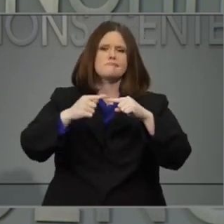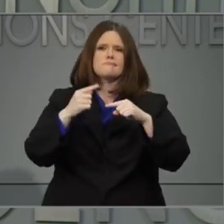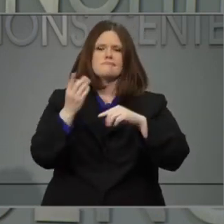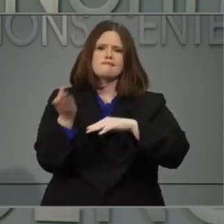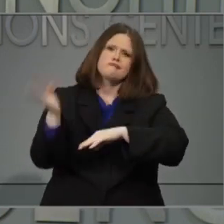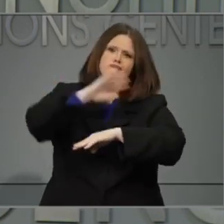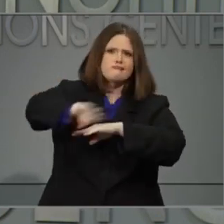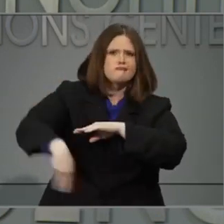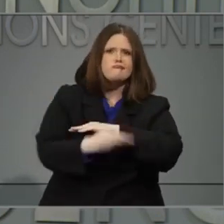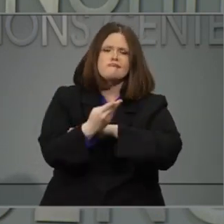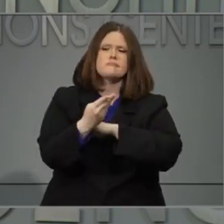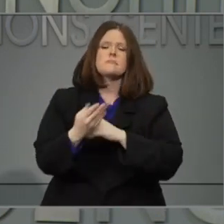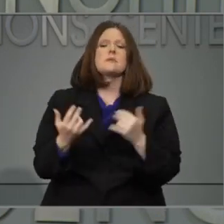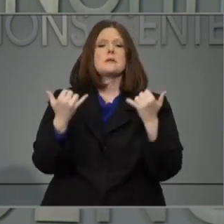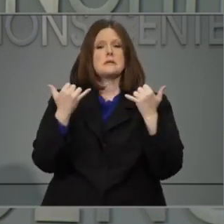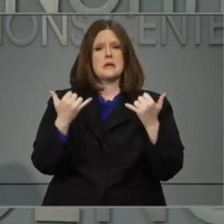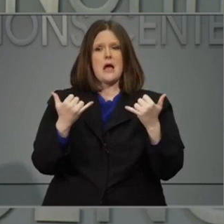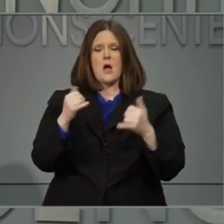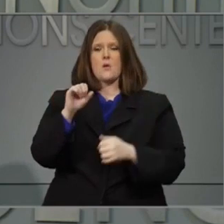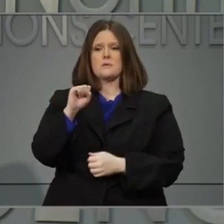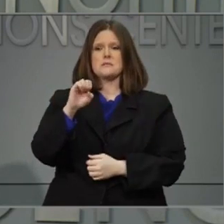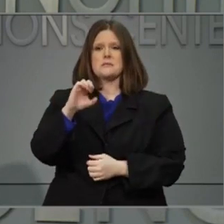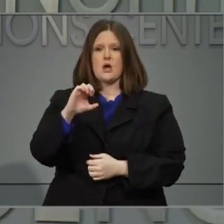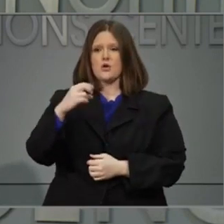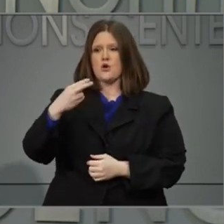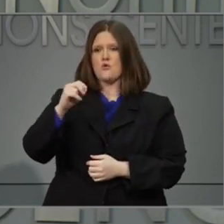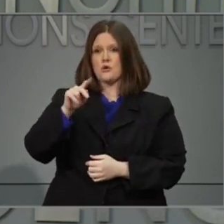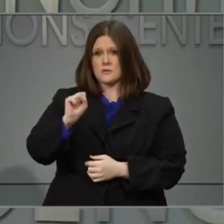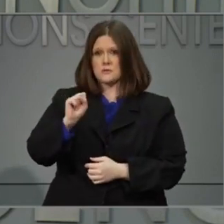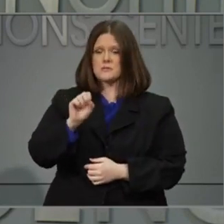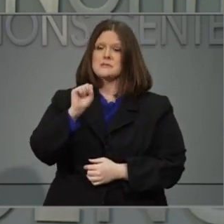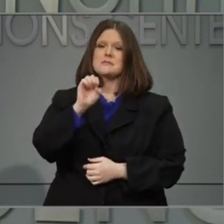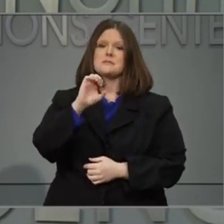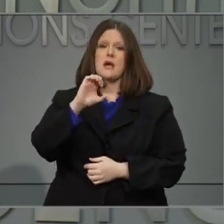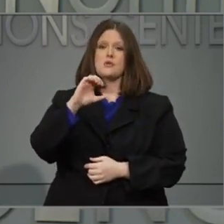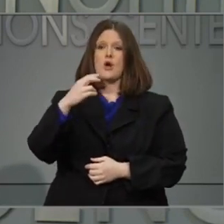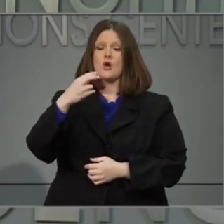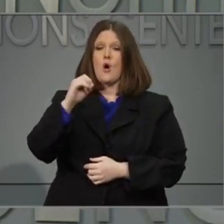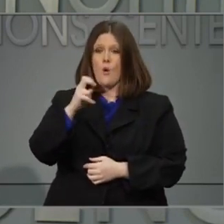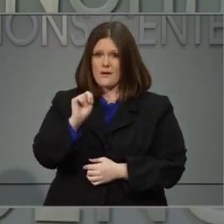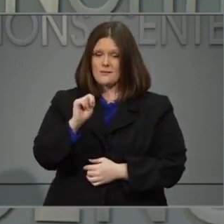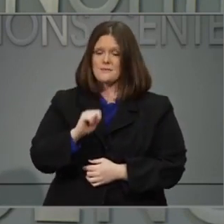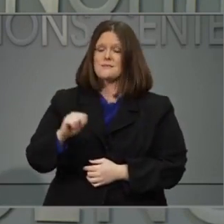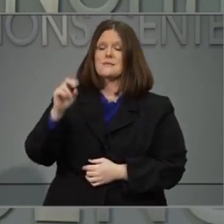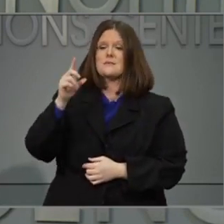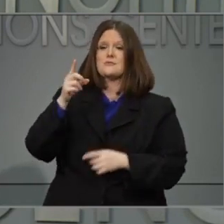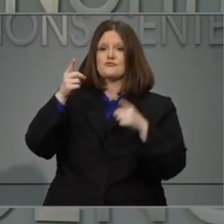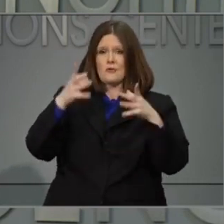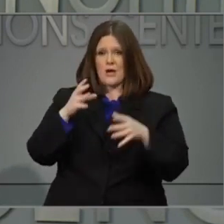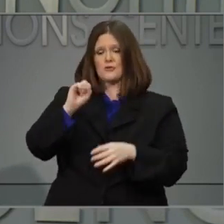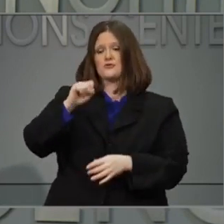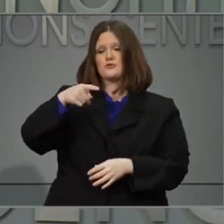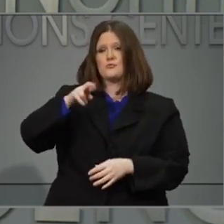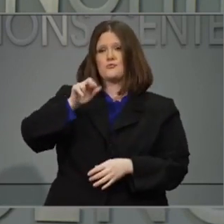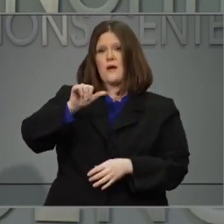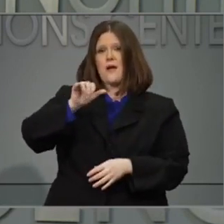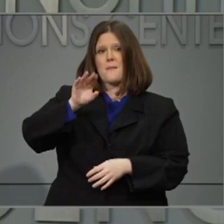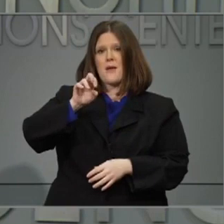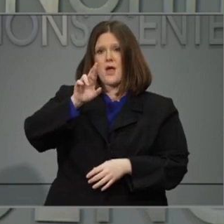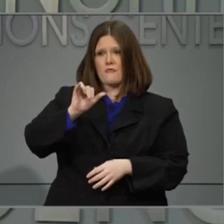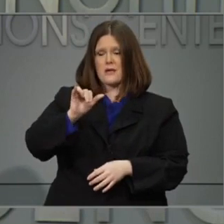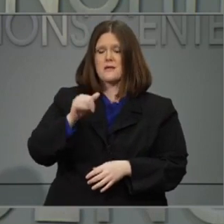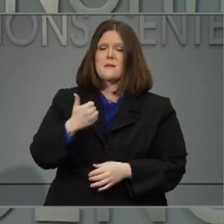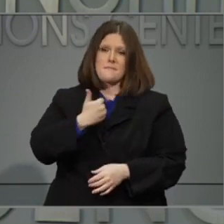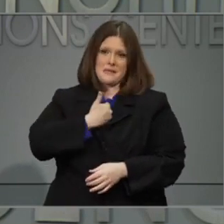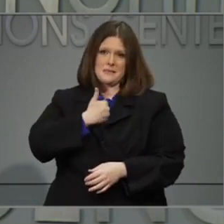We now have Secretary Hooks, Secretary Cohen, Director Sprayberry, and myself available for questions. And